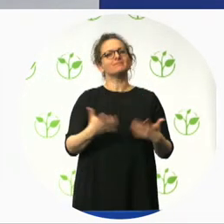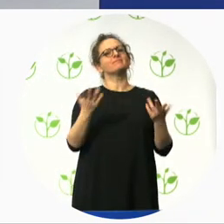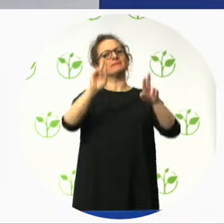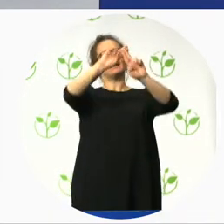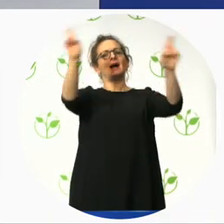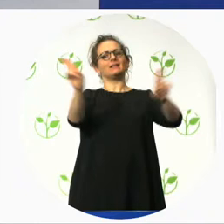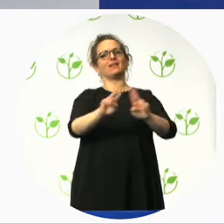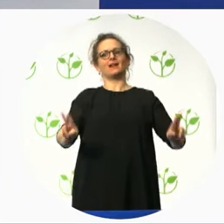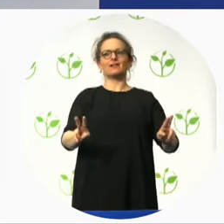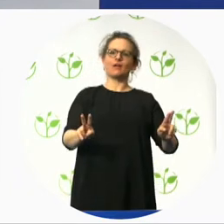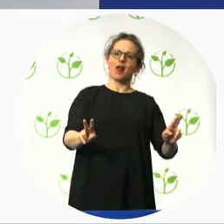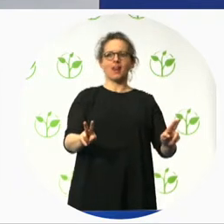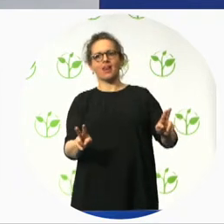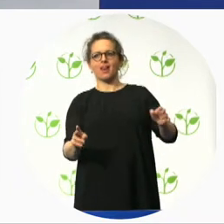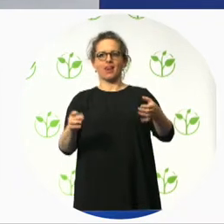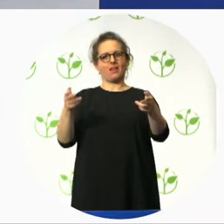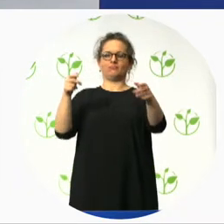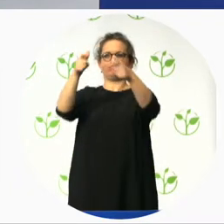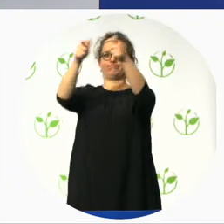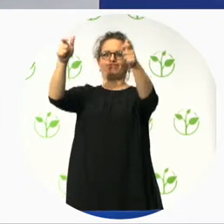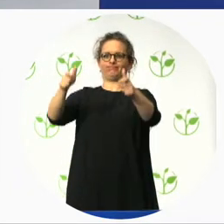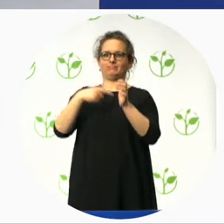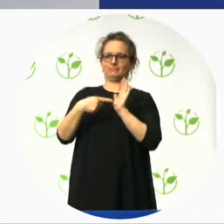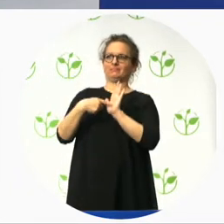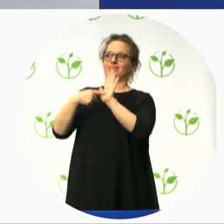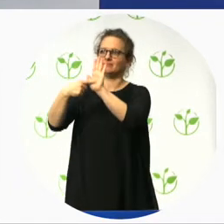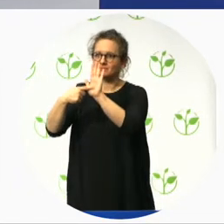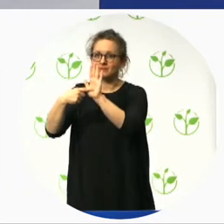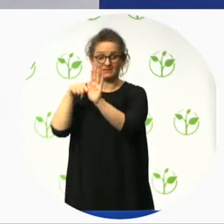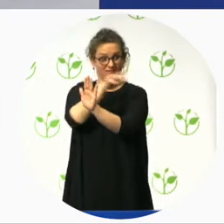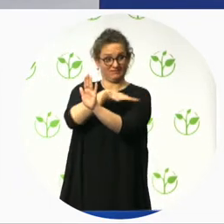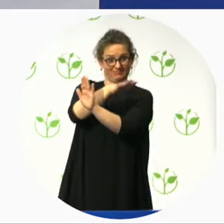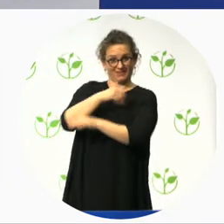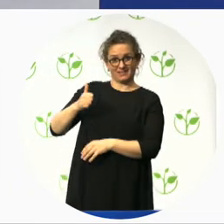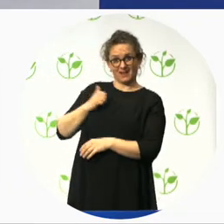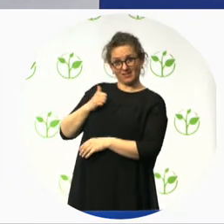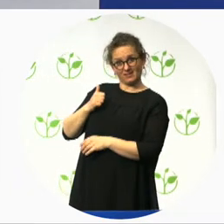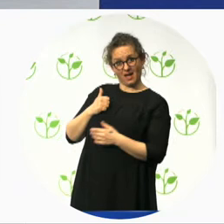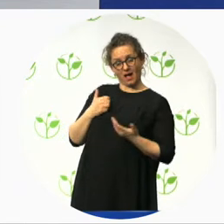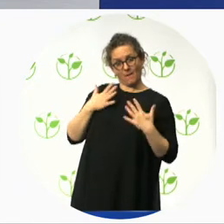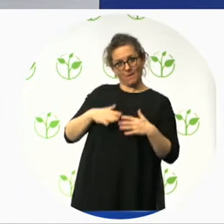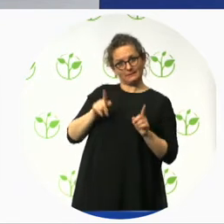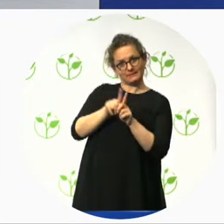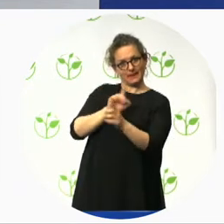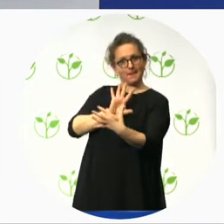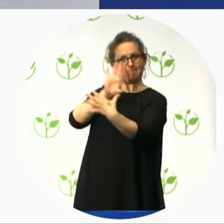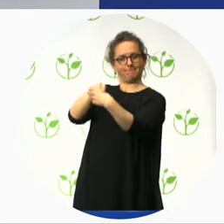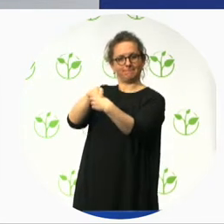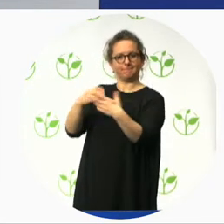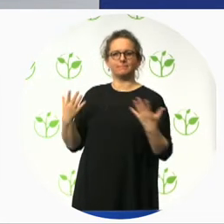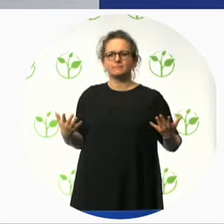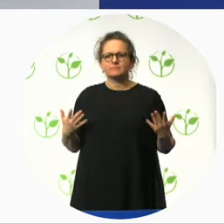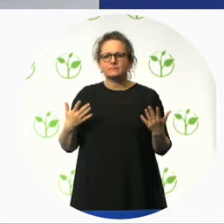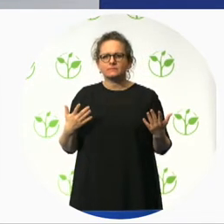now to our latest program which is the International Certification of Accessibility Consultants in the Built Environment.